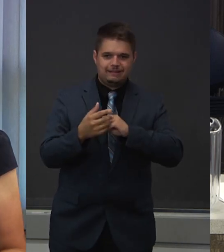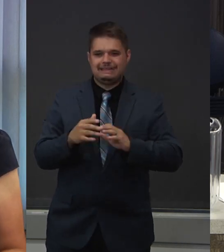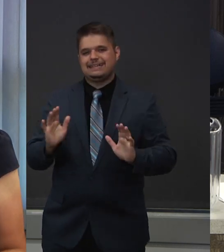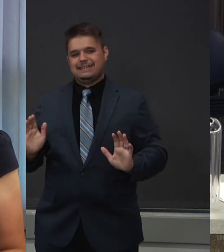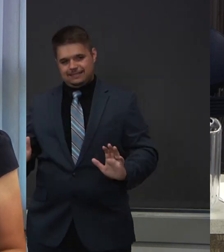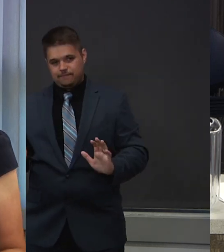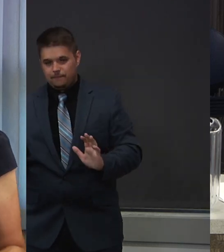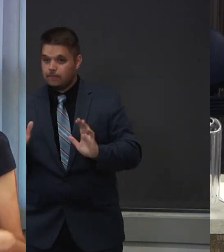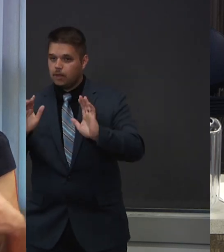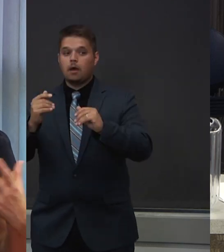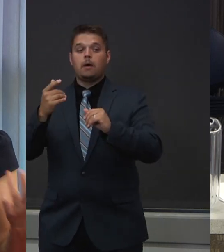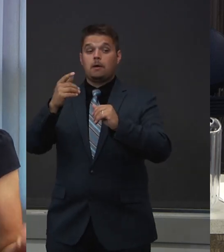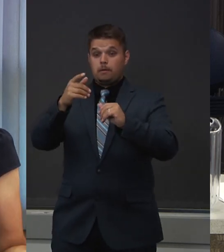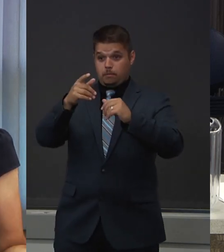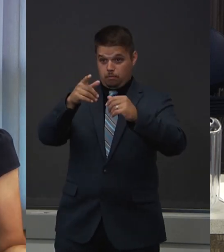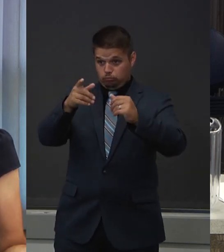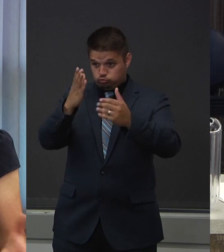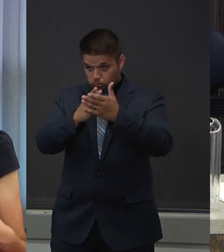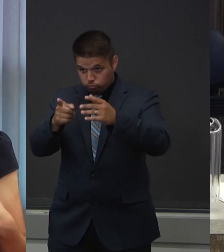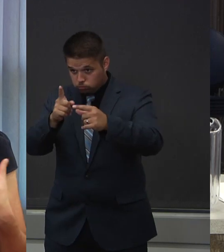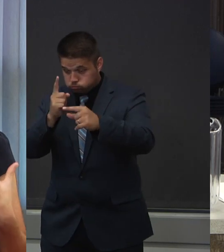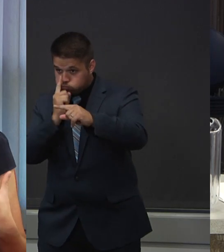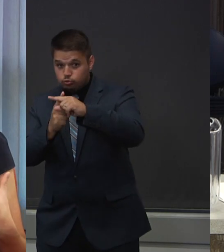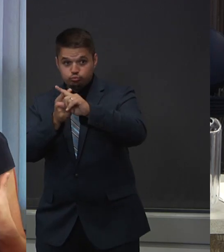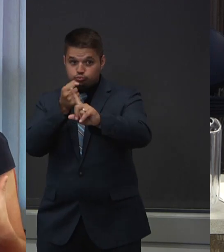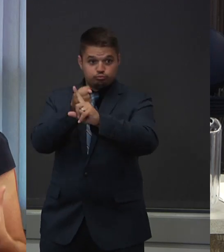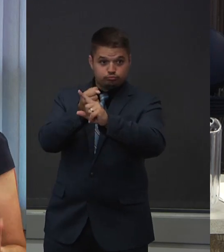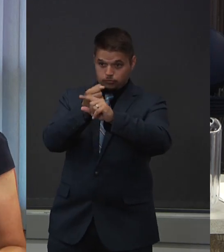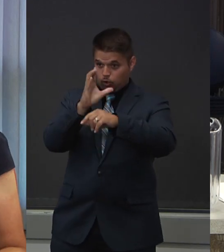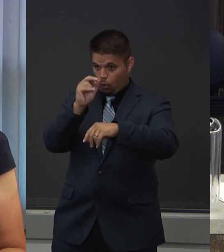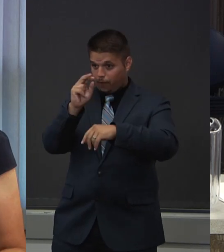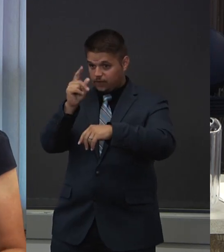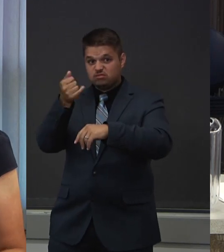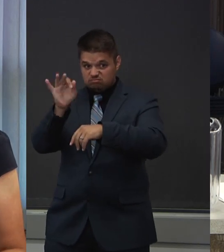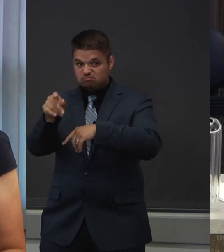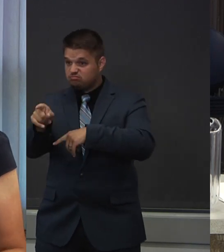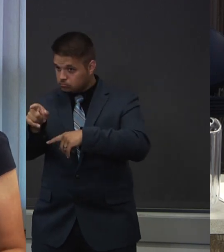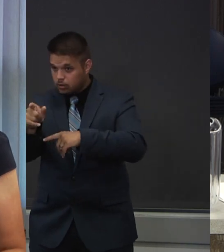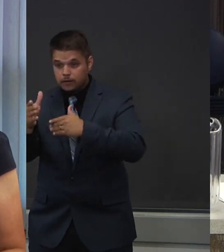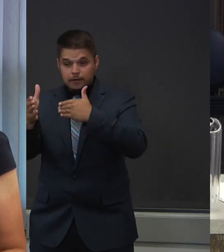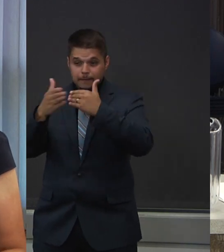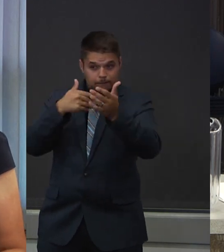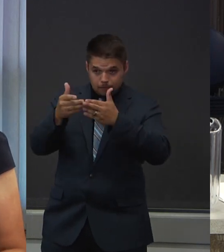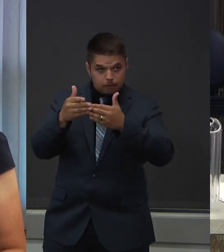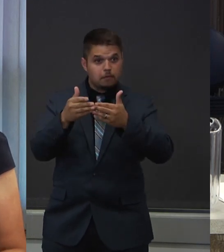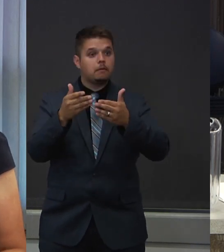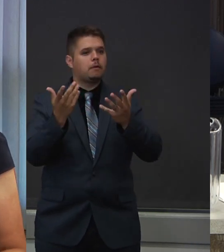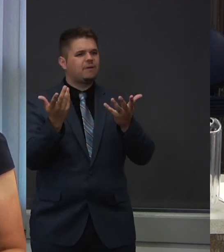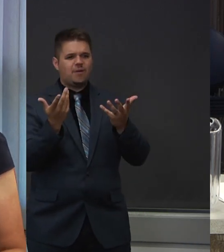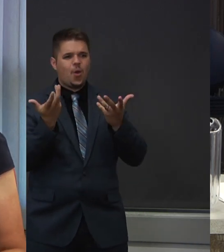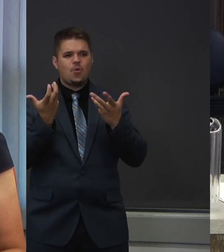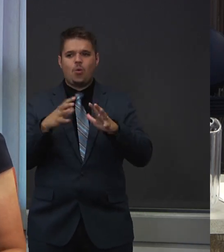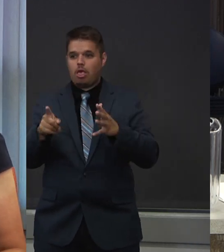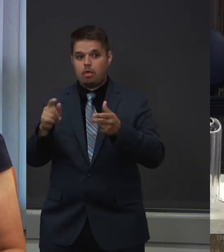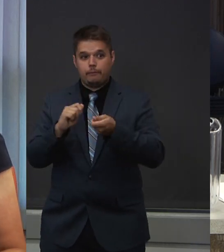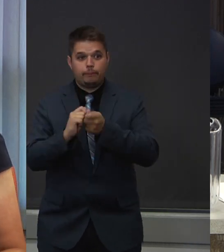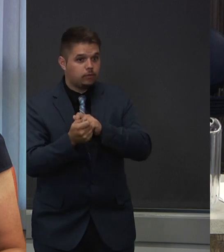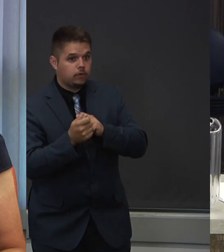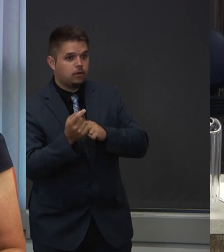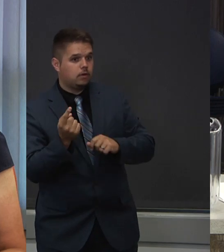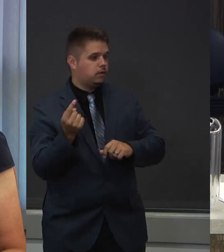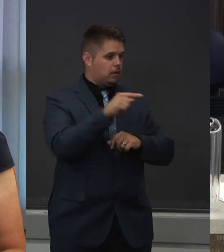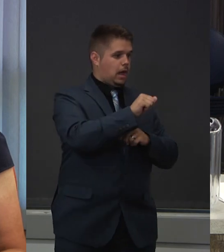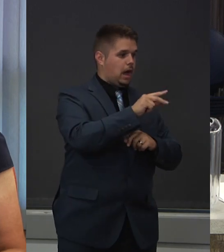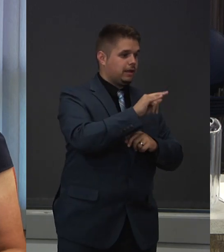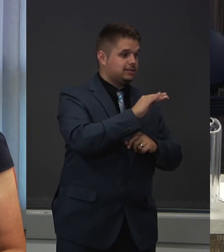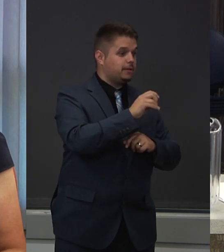have a positive result, whether it's true or false, we wouldn't want you changing your behavior based on that result because